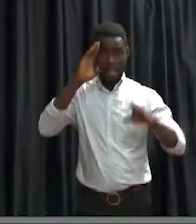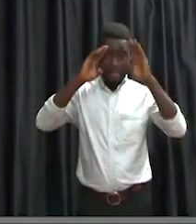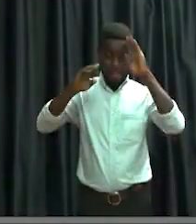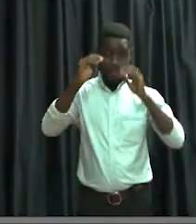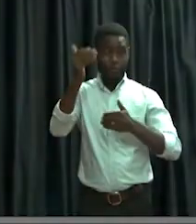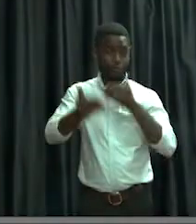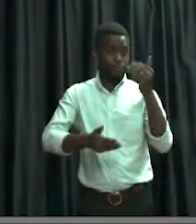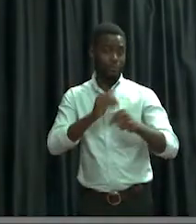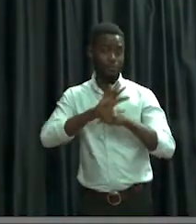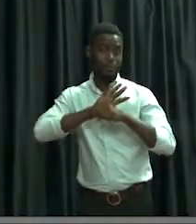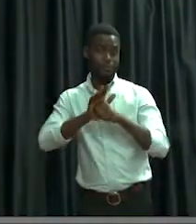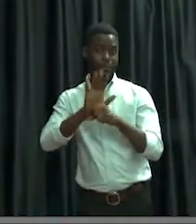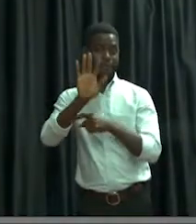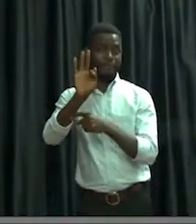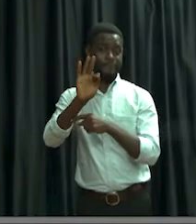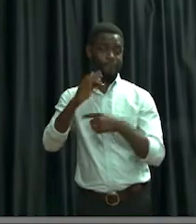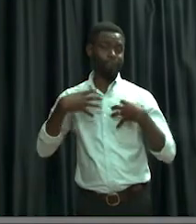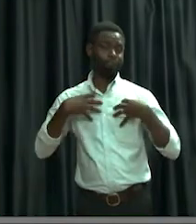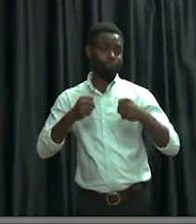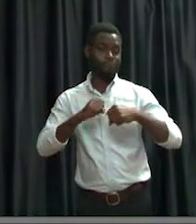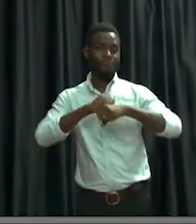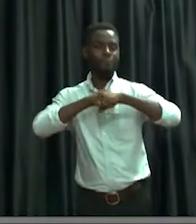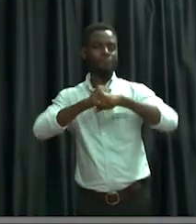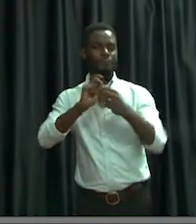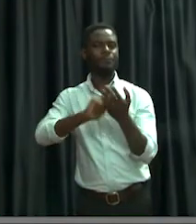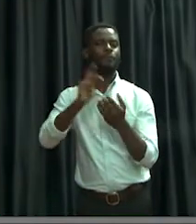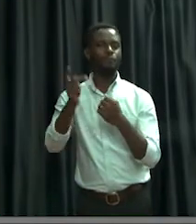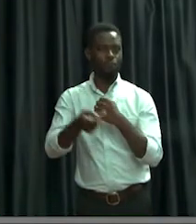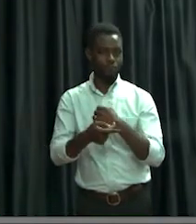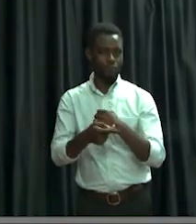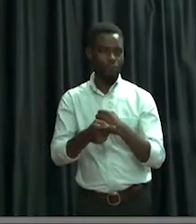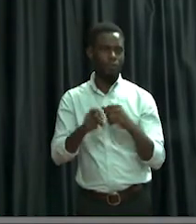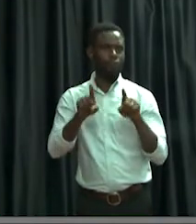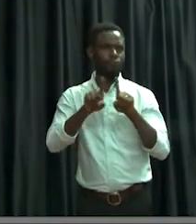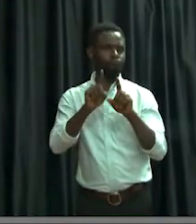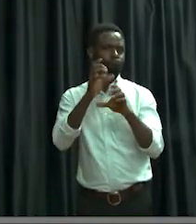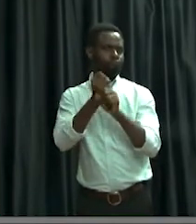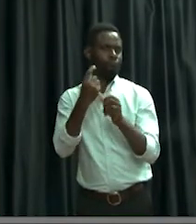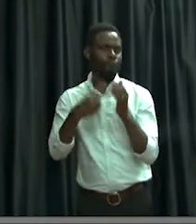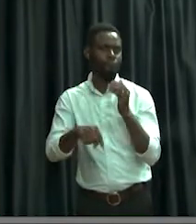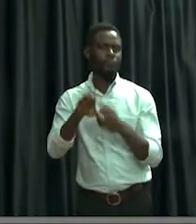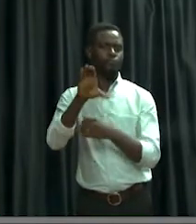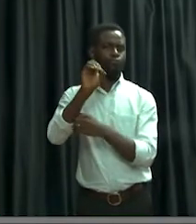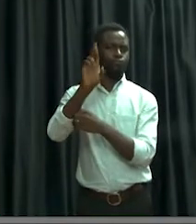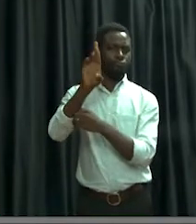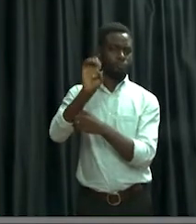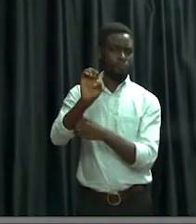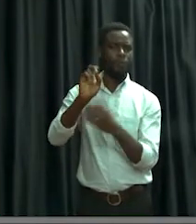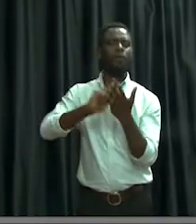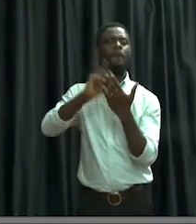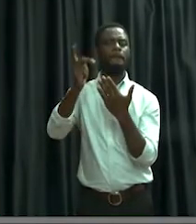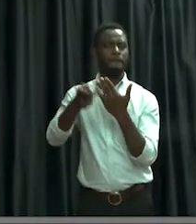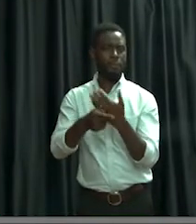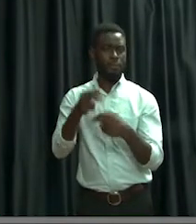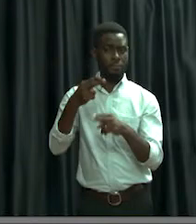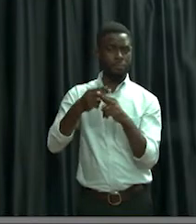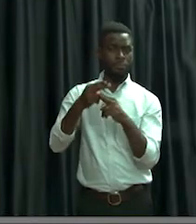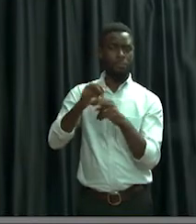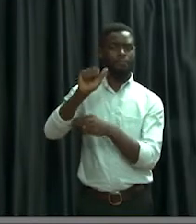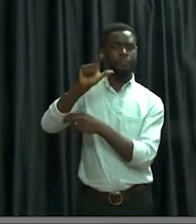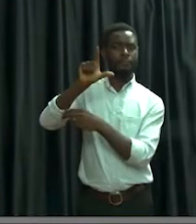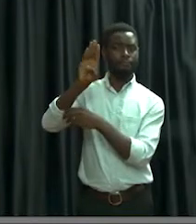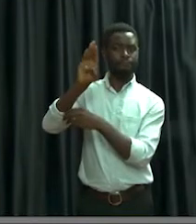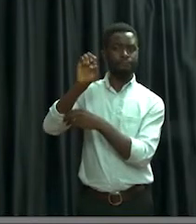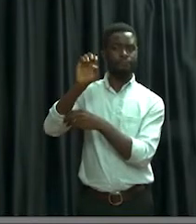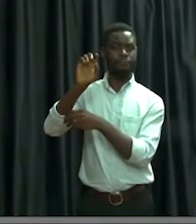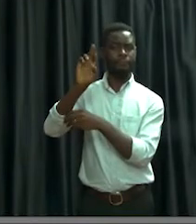Hello and welcome to the COVID-19 Recovery and Resilience Program, also known as the CORE Program. My name is Albert